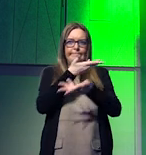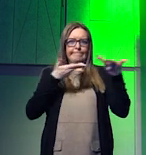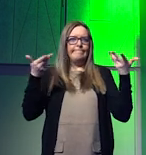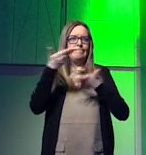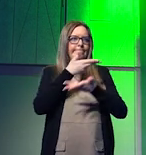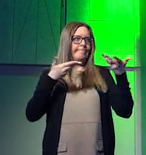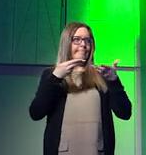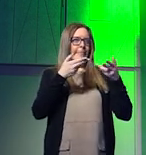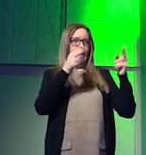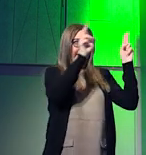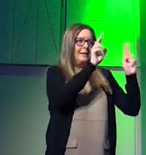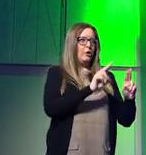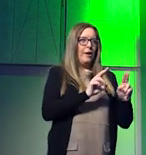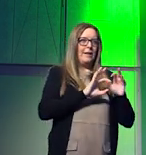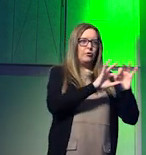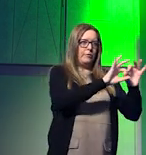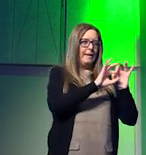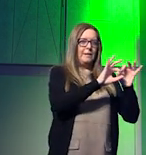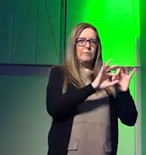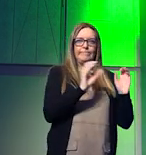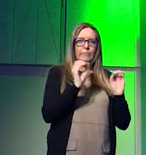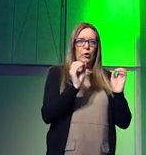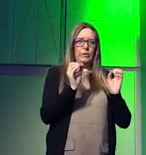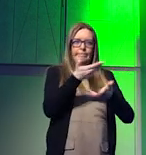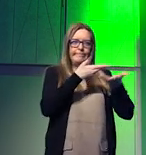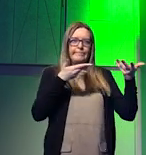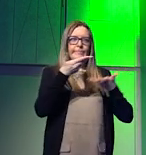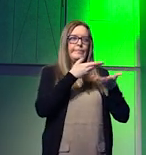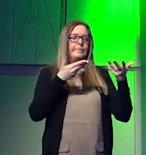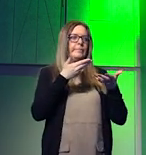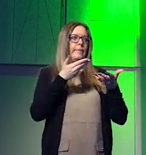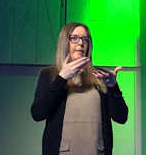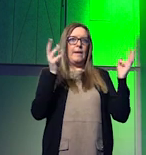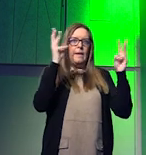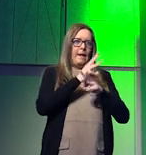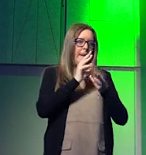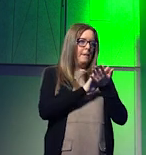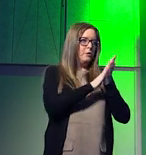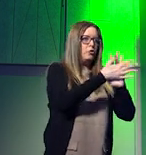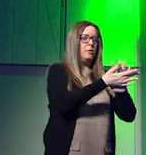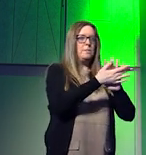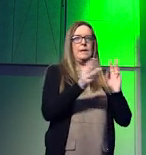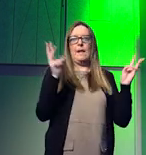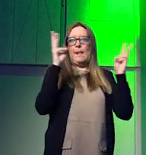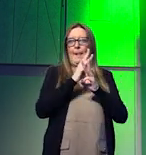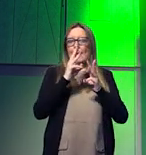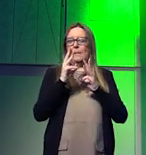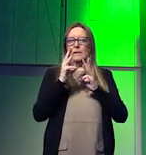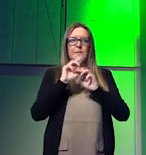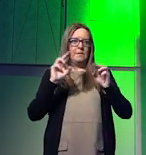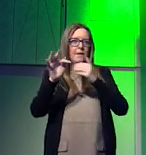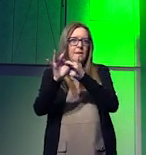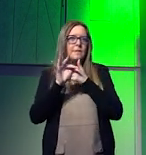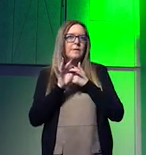which will ensue as a result of climate disruptions climate insecurity and